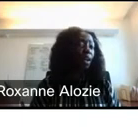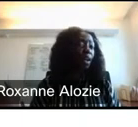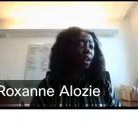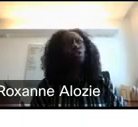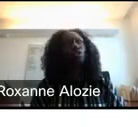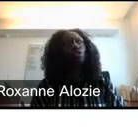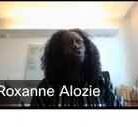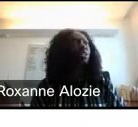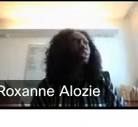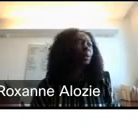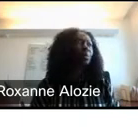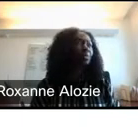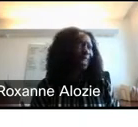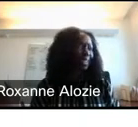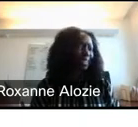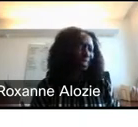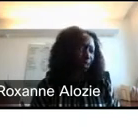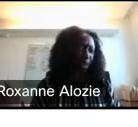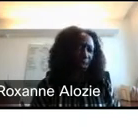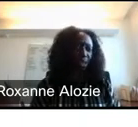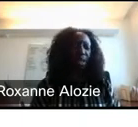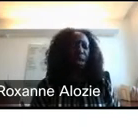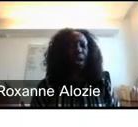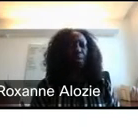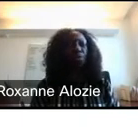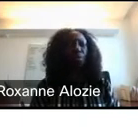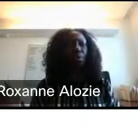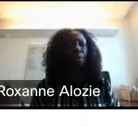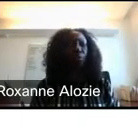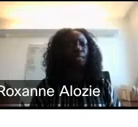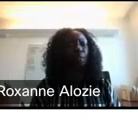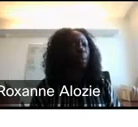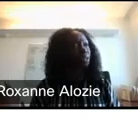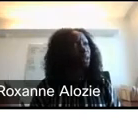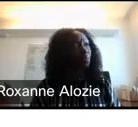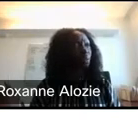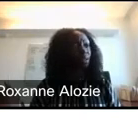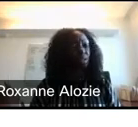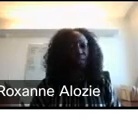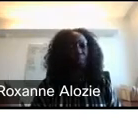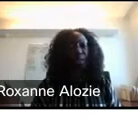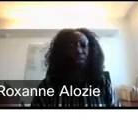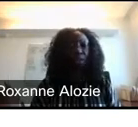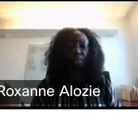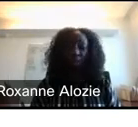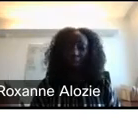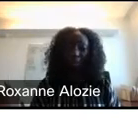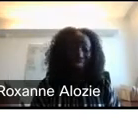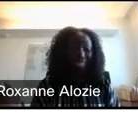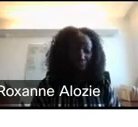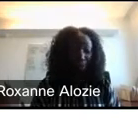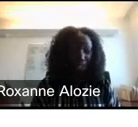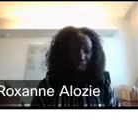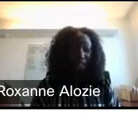And if they're under 20 million dollars, maybe even less than six months. So it really depends on a couple things. It depends on the